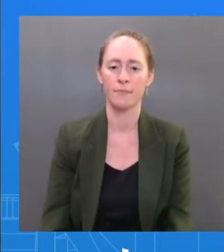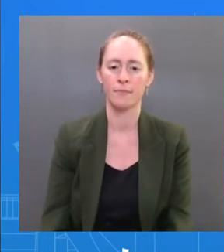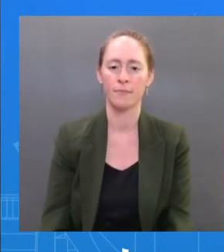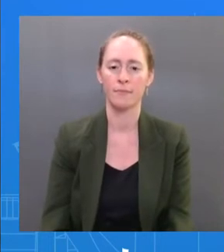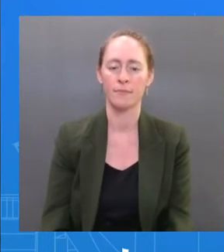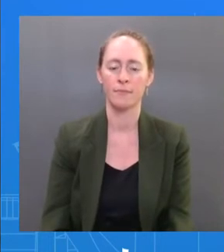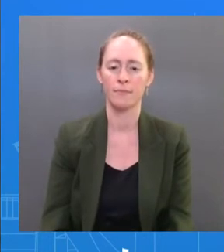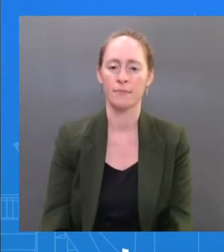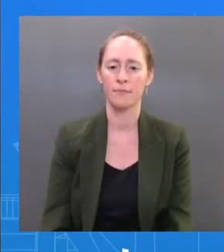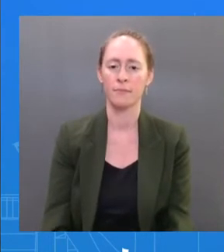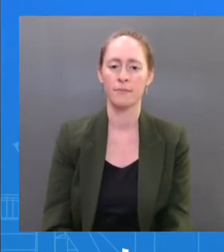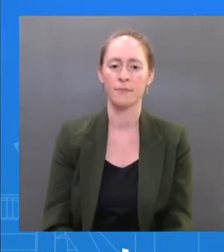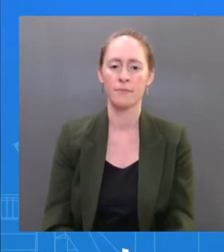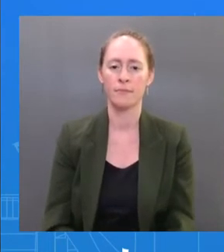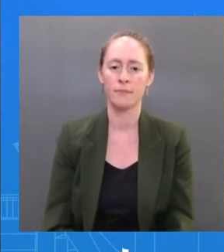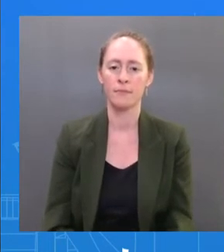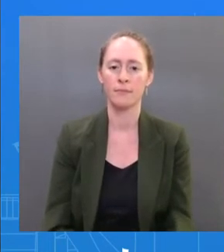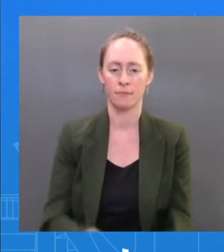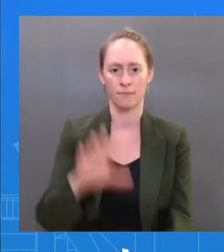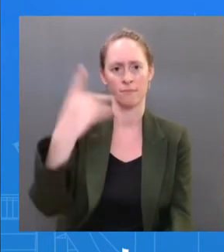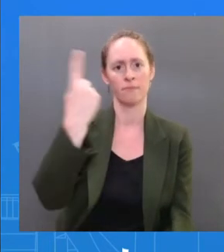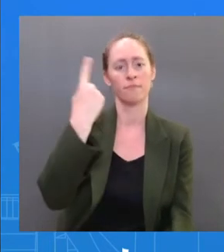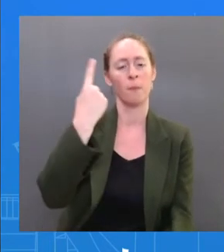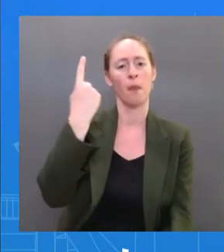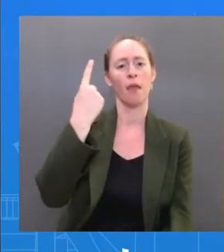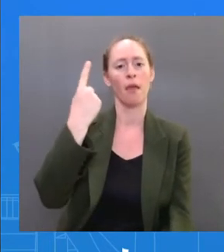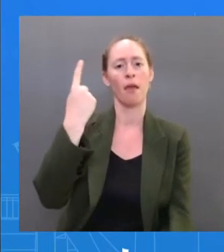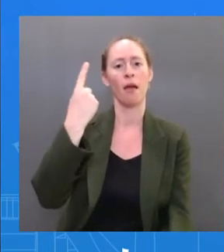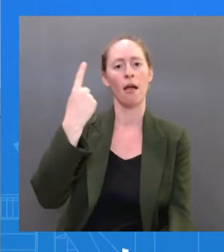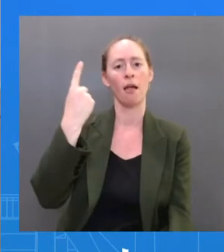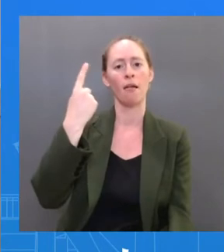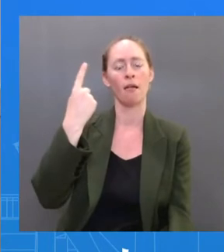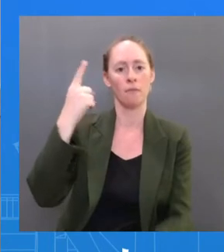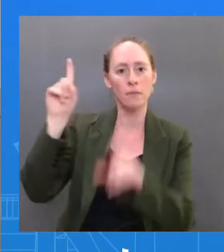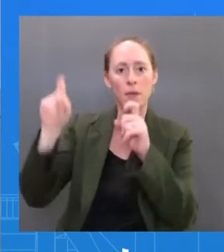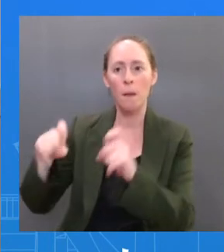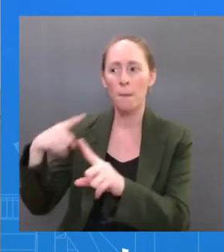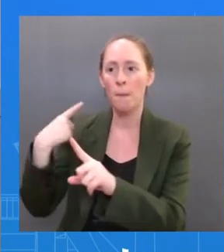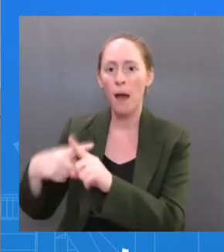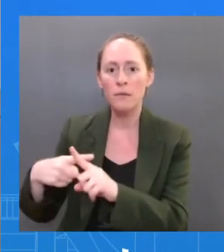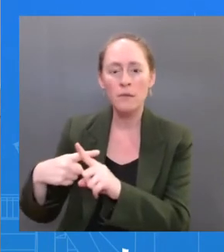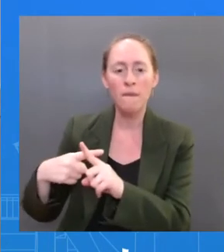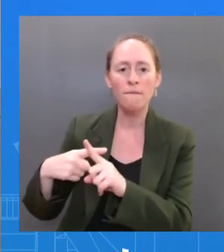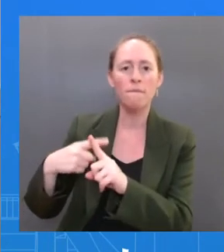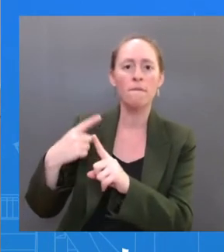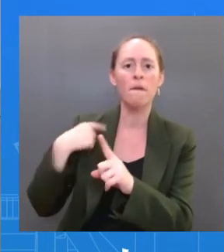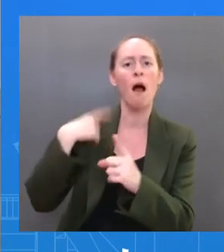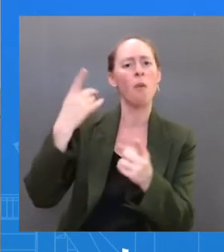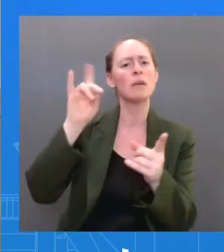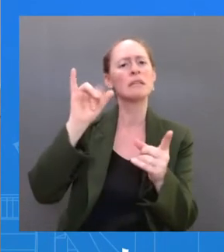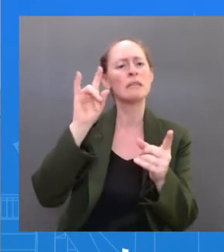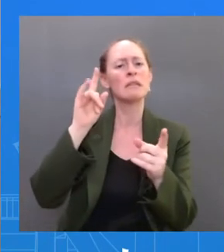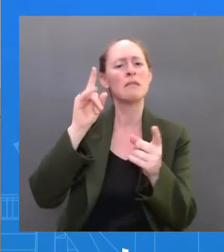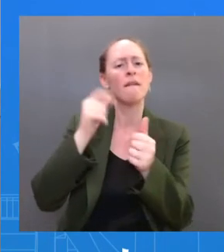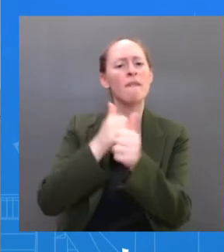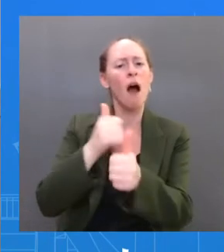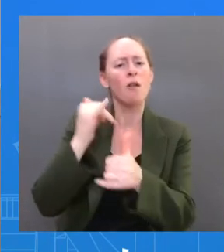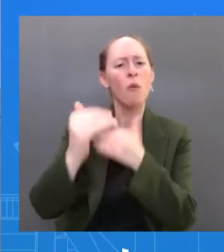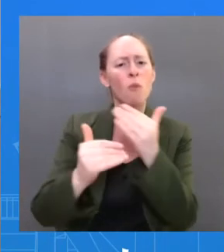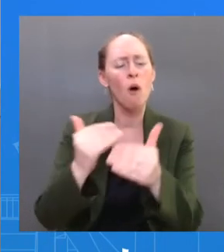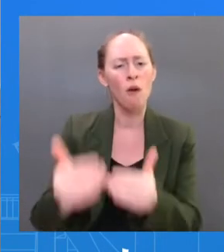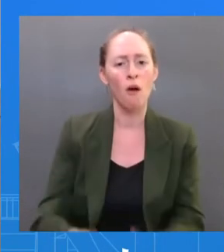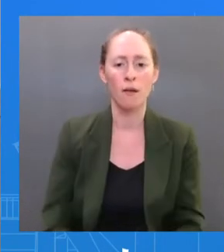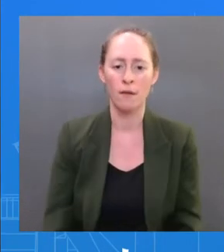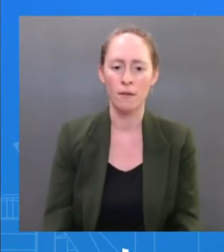we shared that as well. So we've been transparent on The But in civil terms, is anybody else in the West Wing or at the White House positive now?